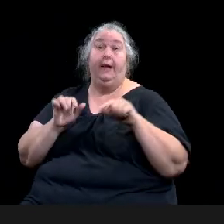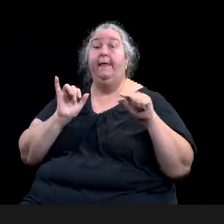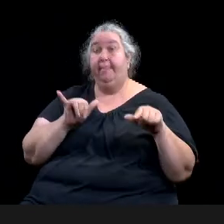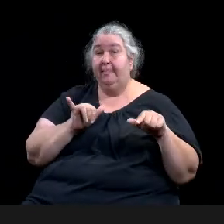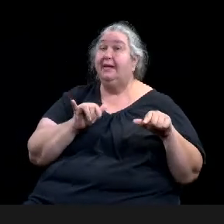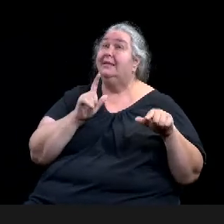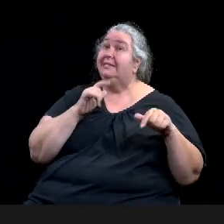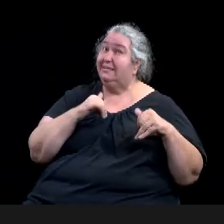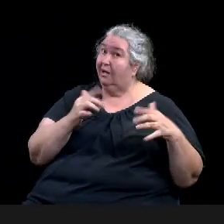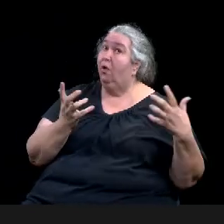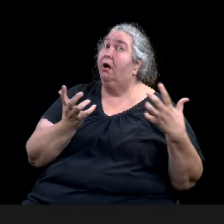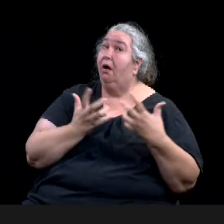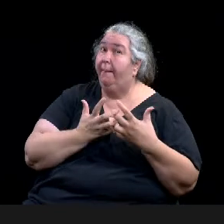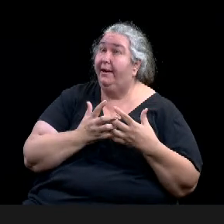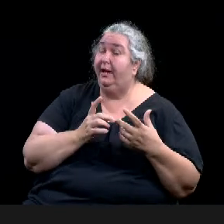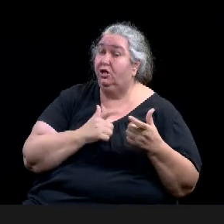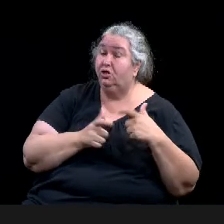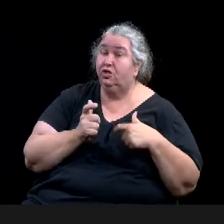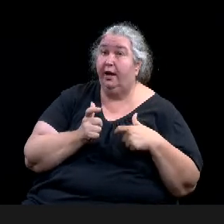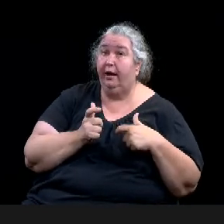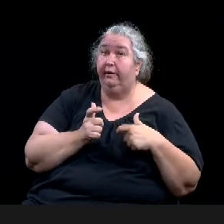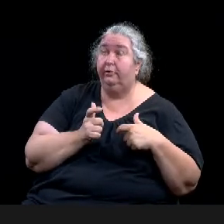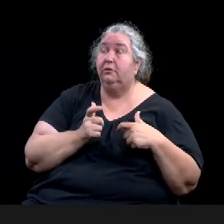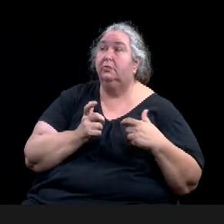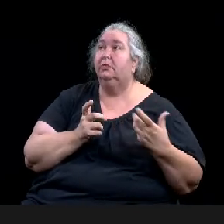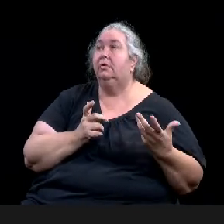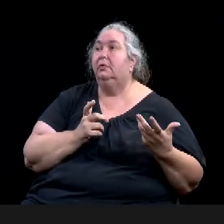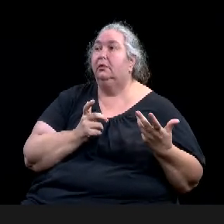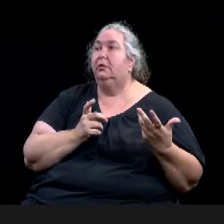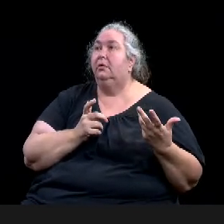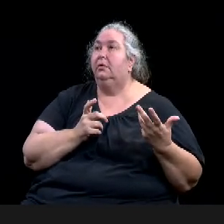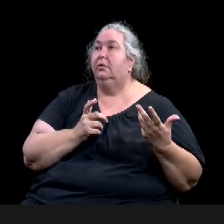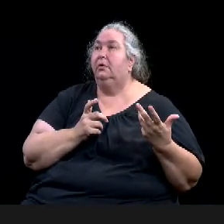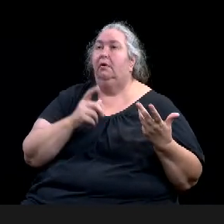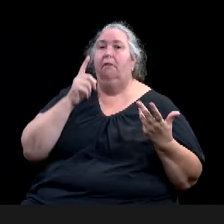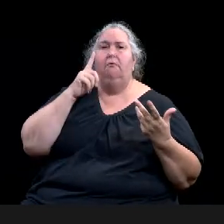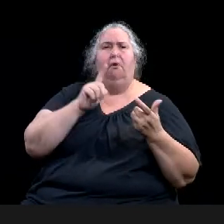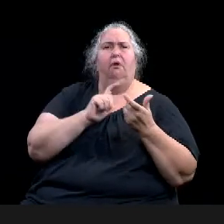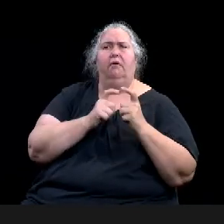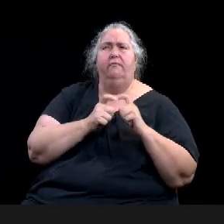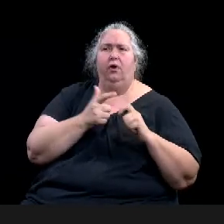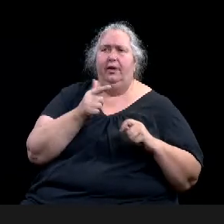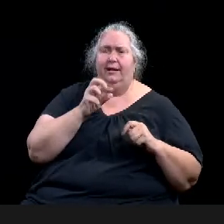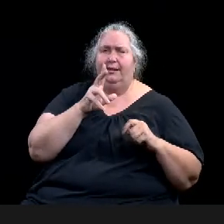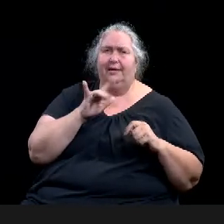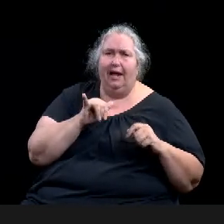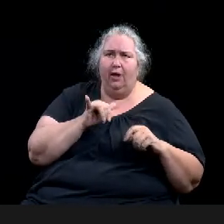Knox, uh, banquet hall and utilizing that for theater space. Um,